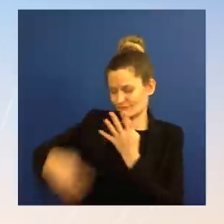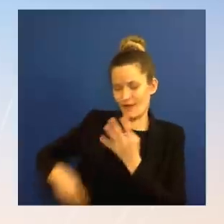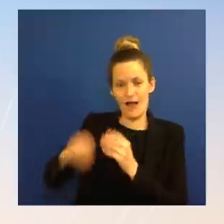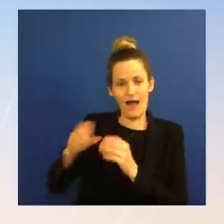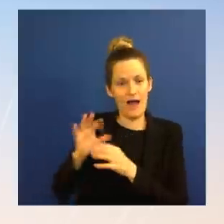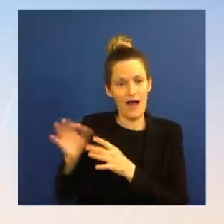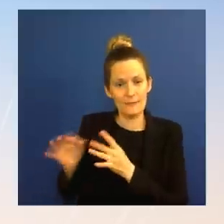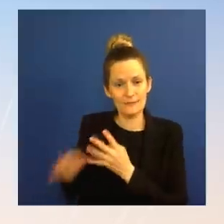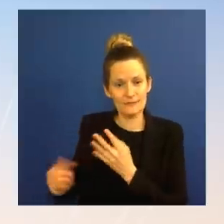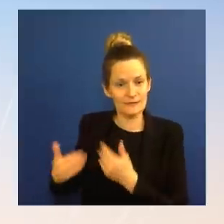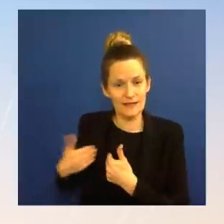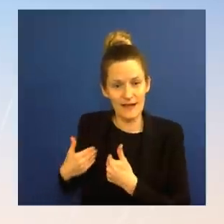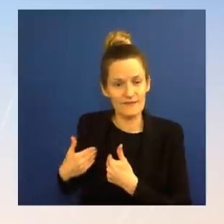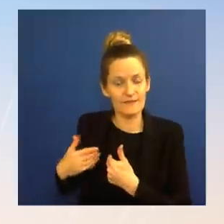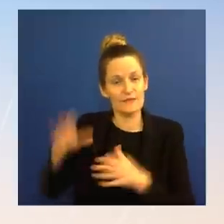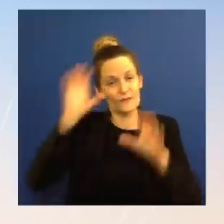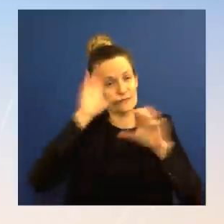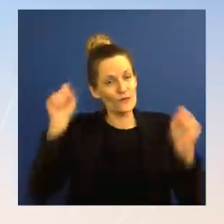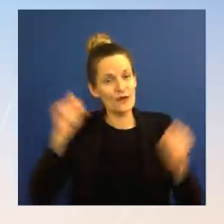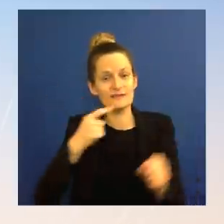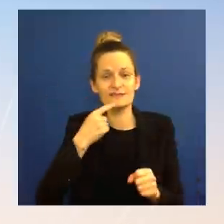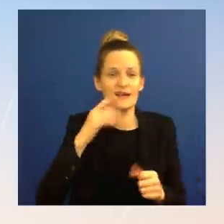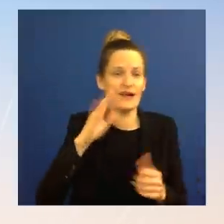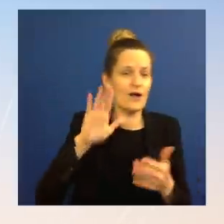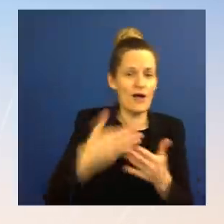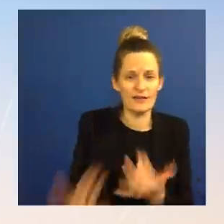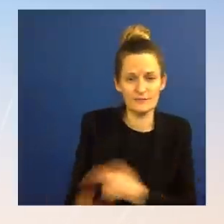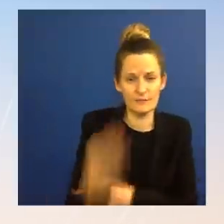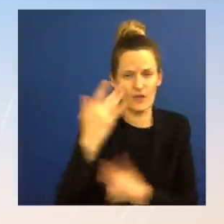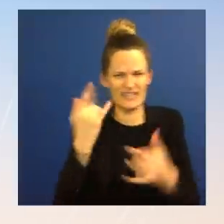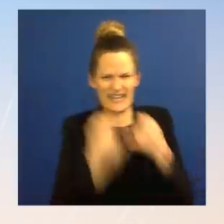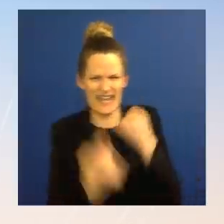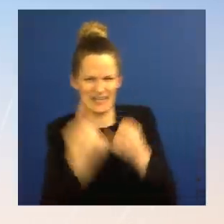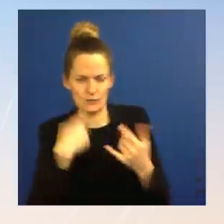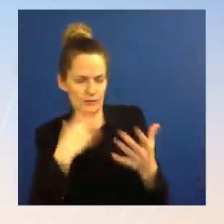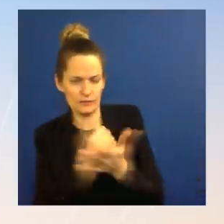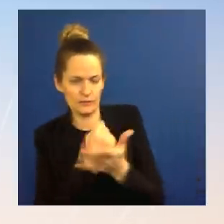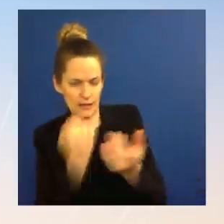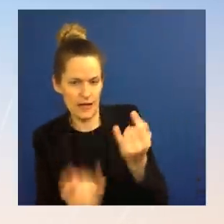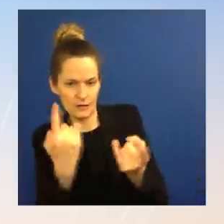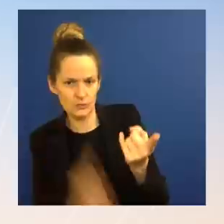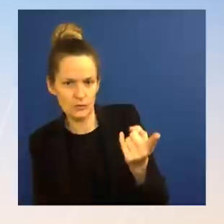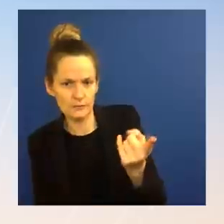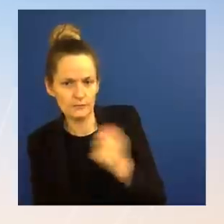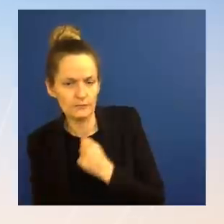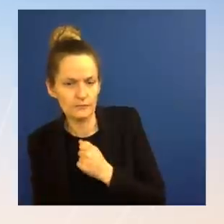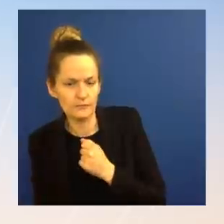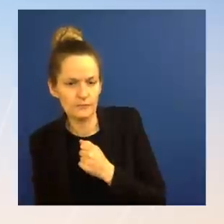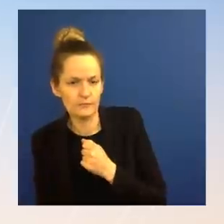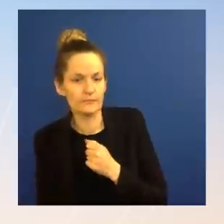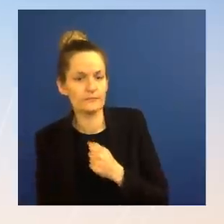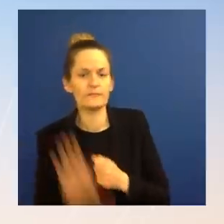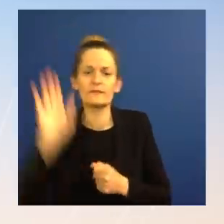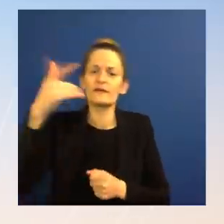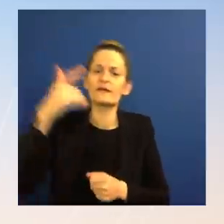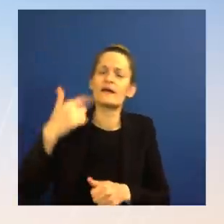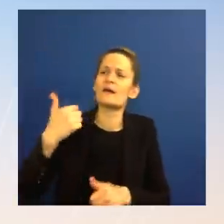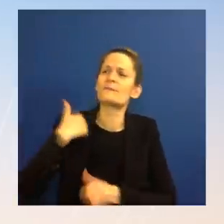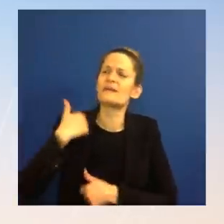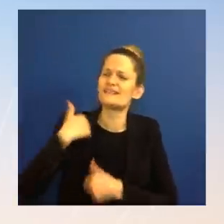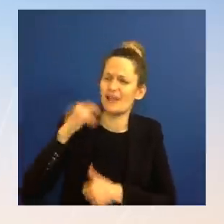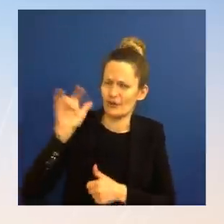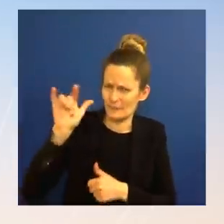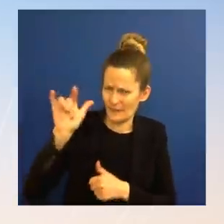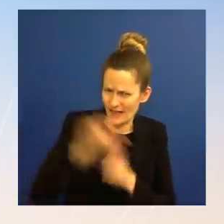Okay, I got it. This may have to be the last one. I'm sorry. Go ahead. the military planes and Vice President's trips. You said that what's going on now are logistical